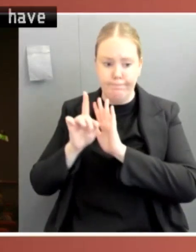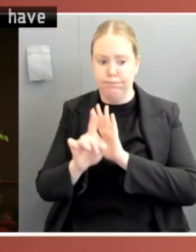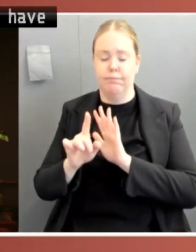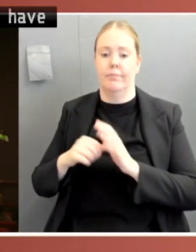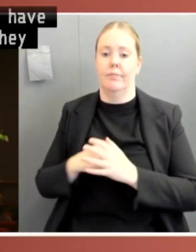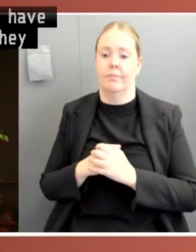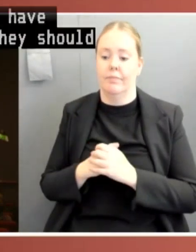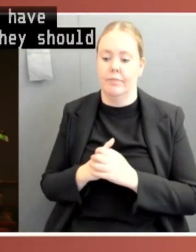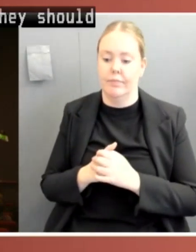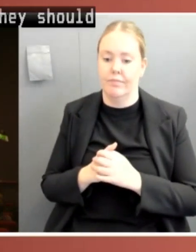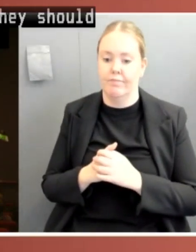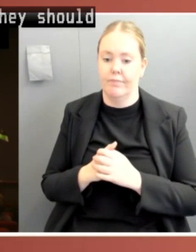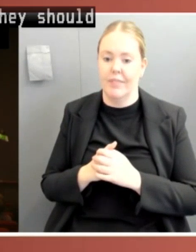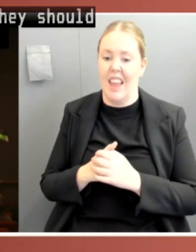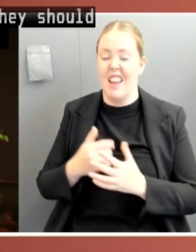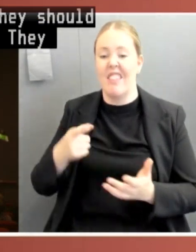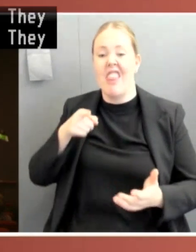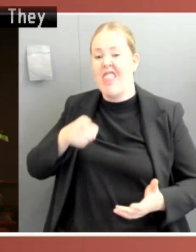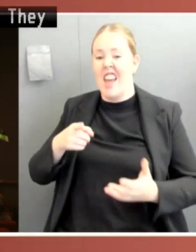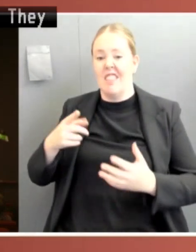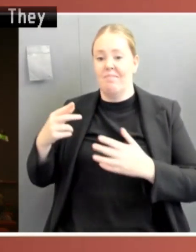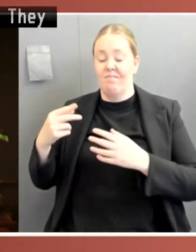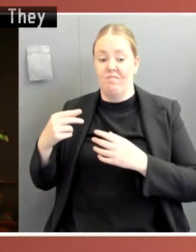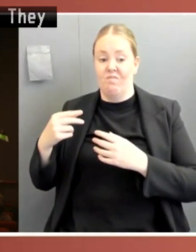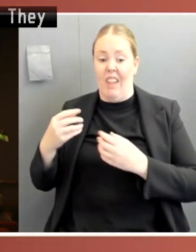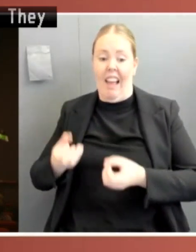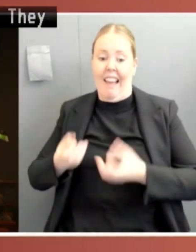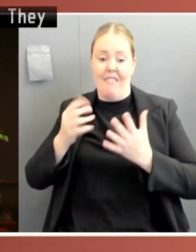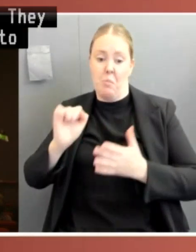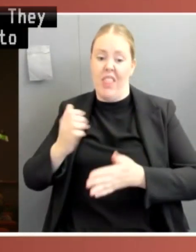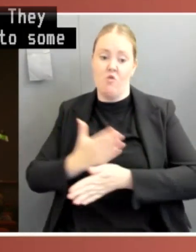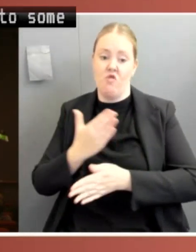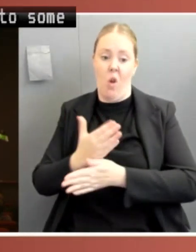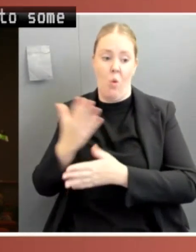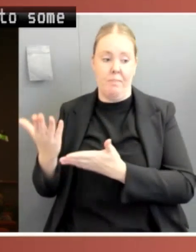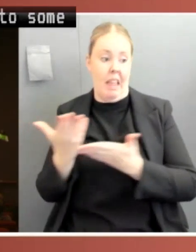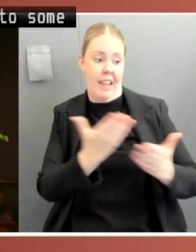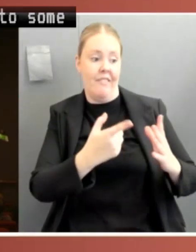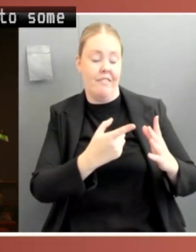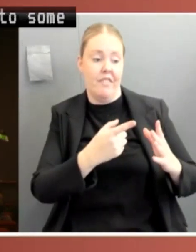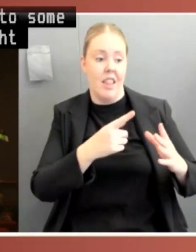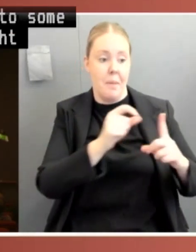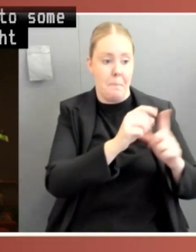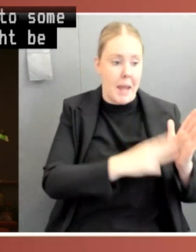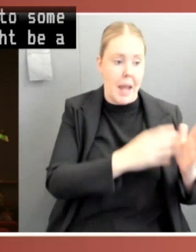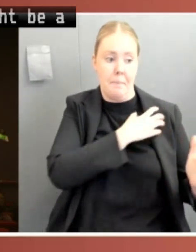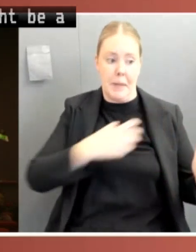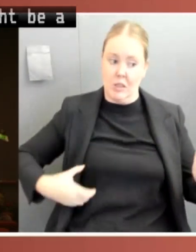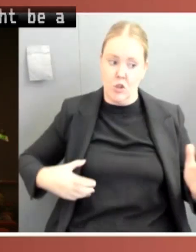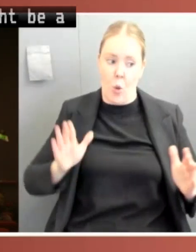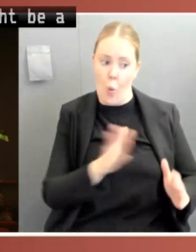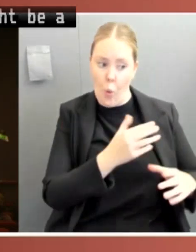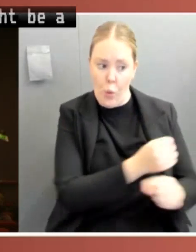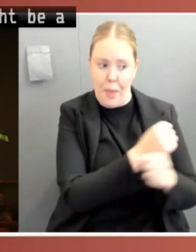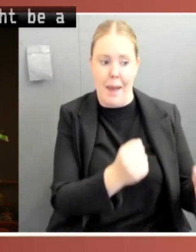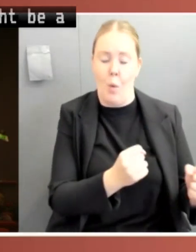and to some extent I thought that might be a little unfair. I expected a little more empirical detail,